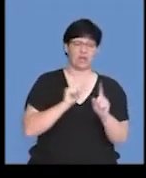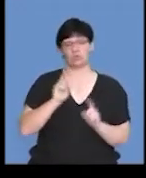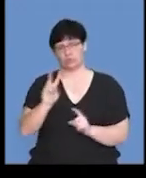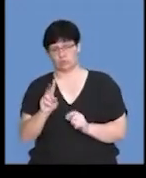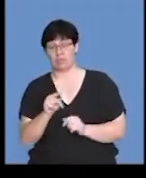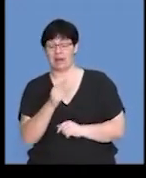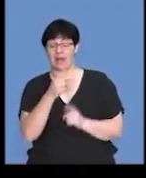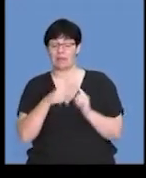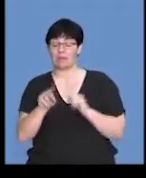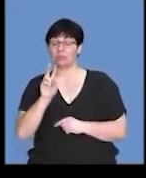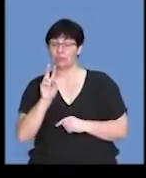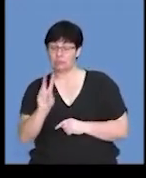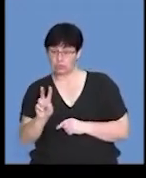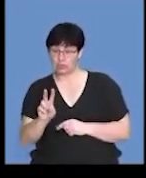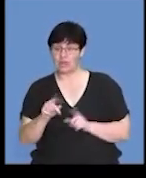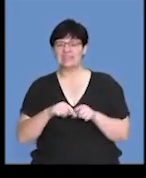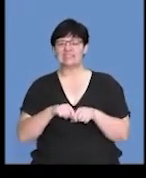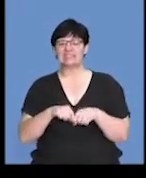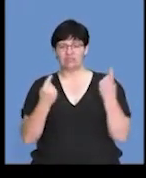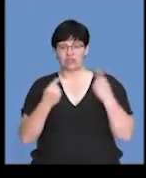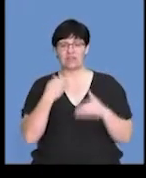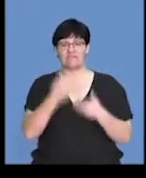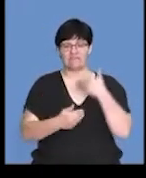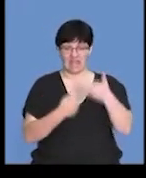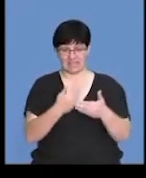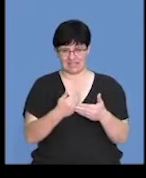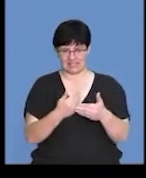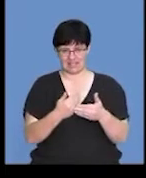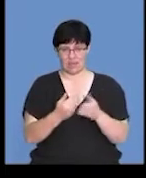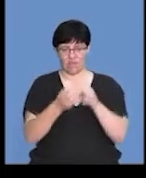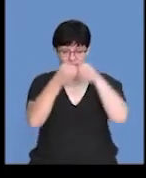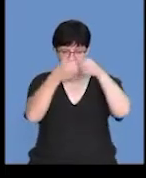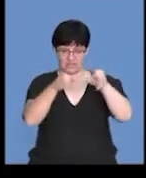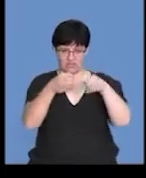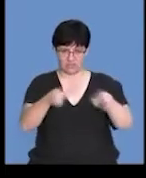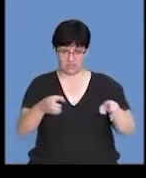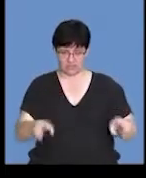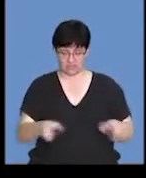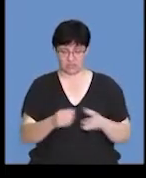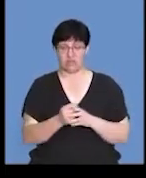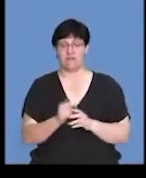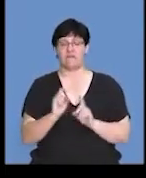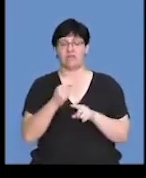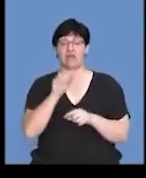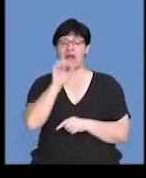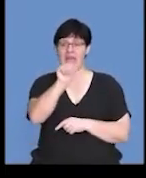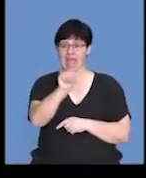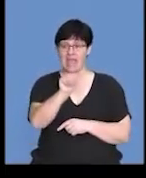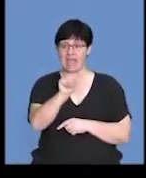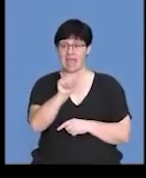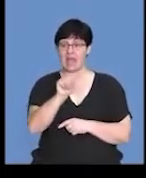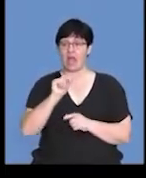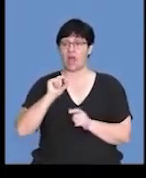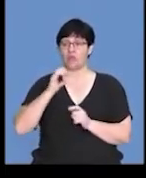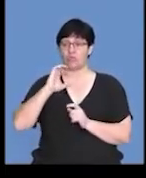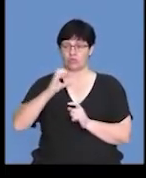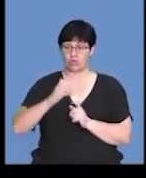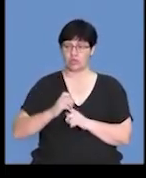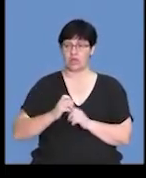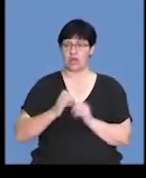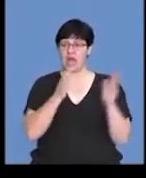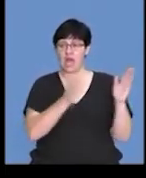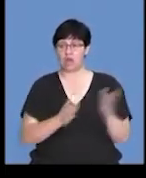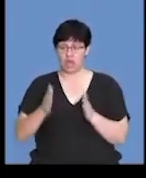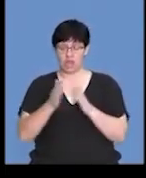which essentially refers to different phases of the division. The first option was A, the chromosomes arrange